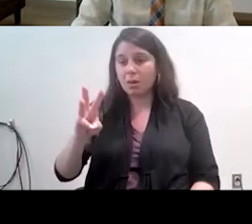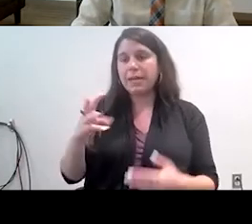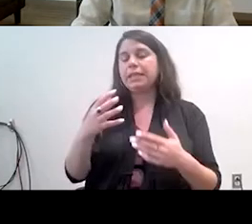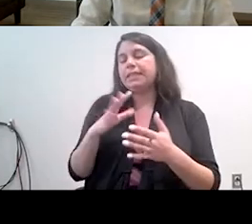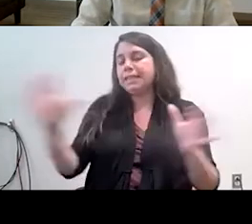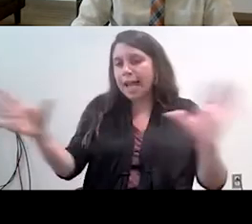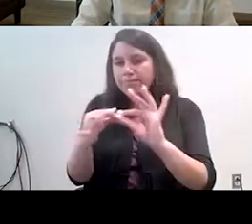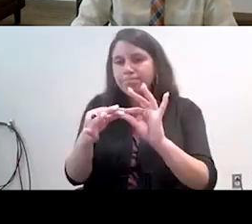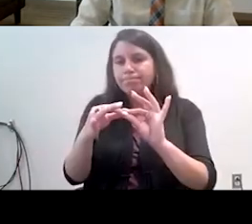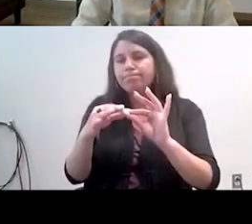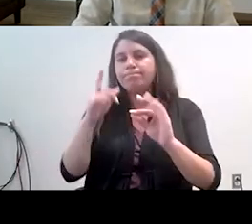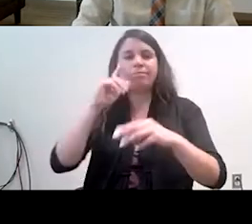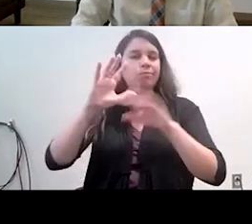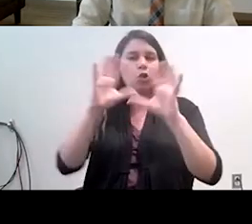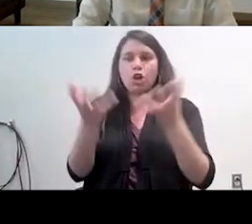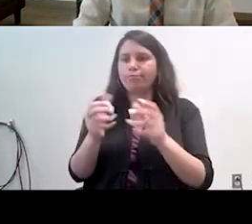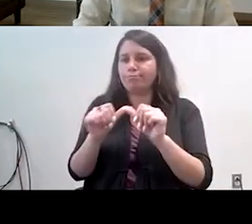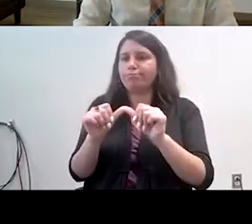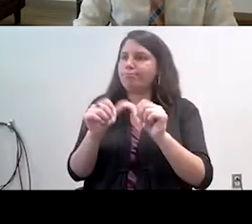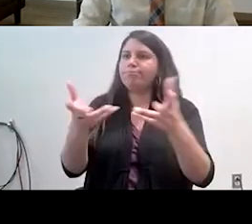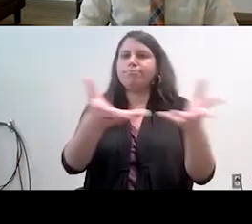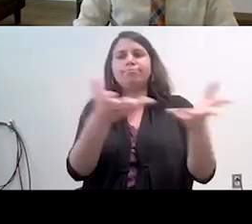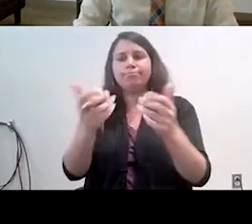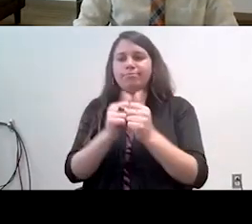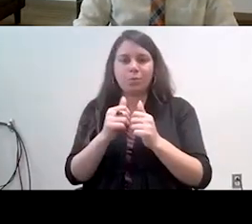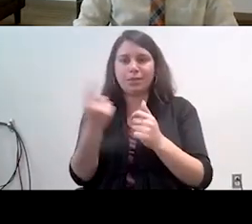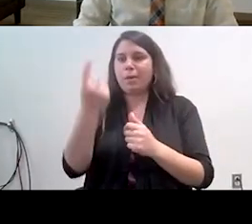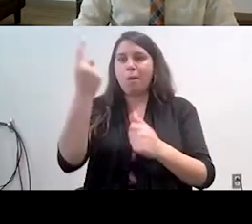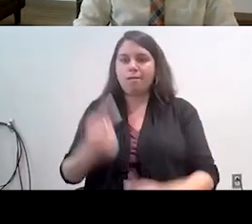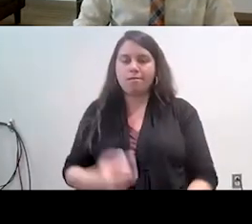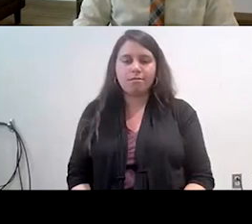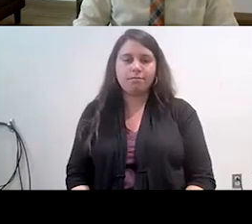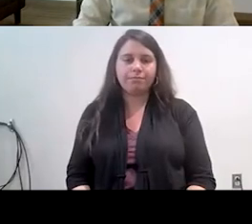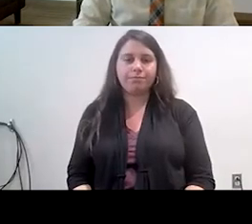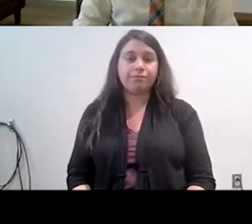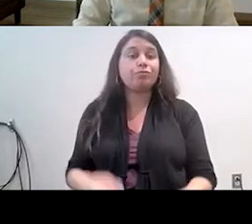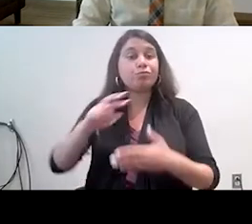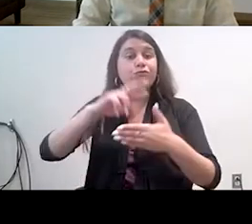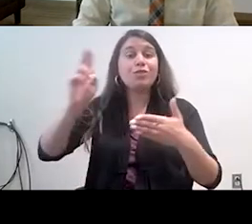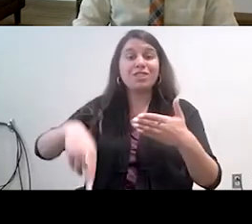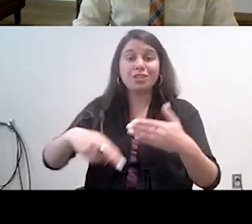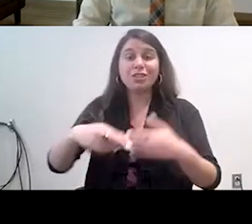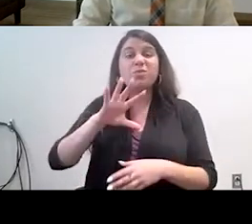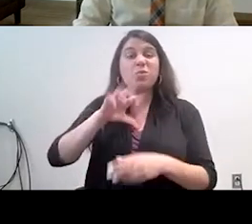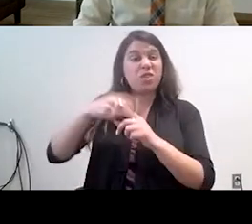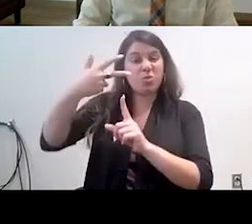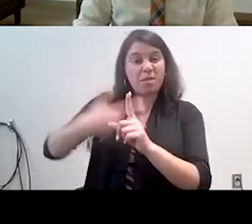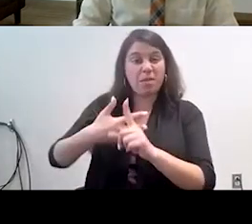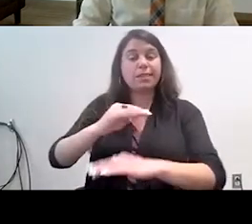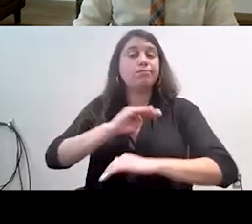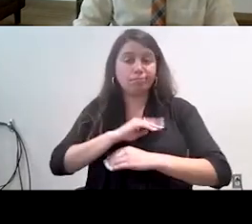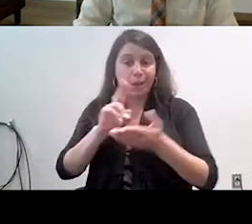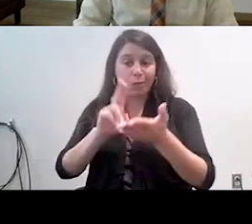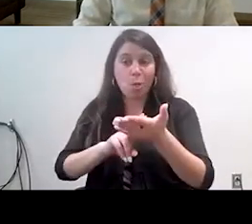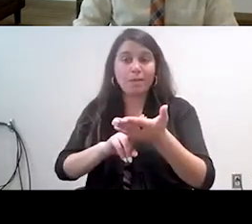social world to their outside world and so for the results in three months we met our enrollment target with